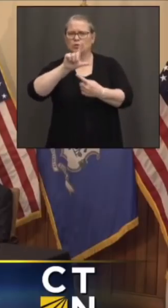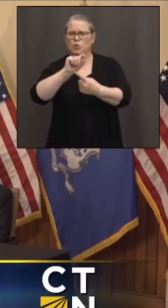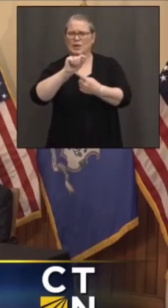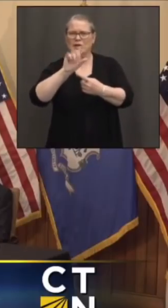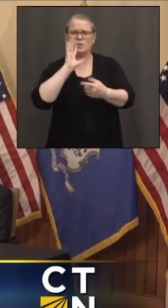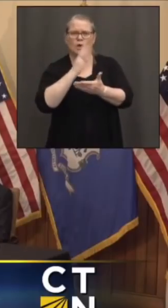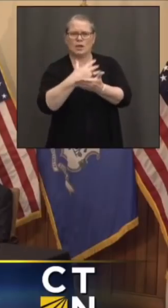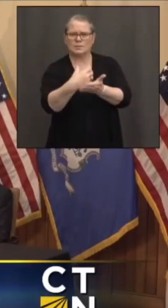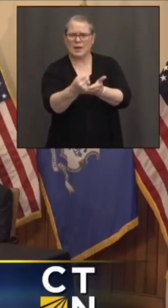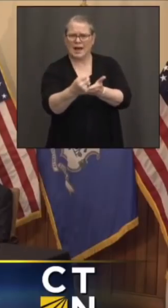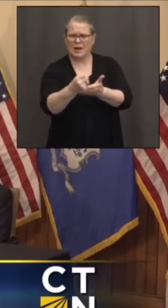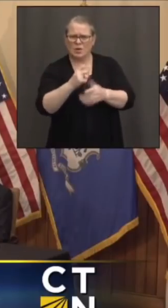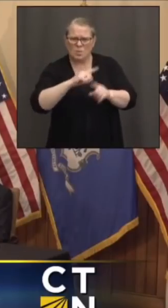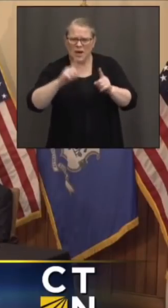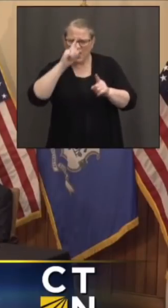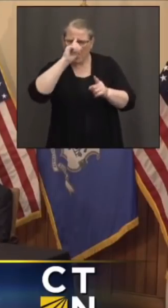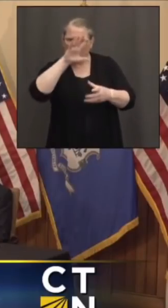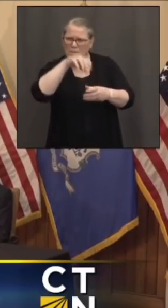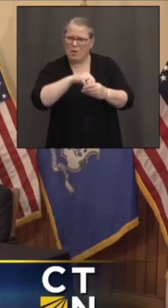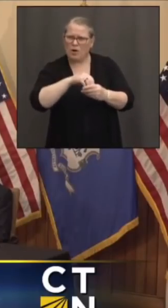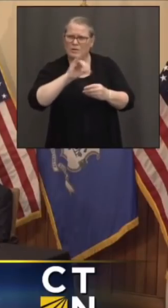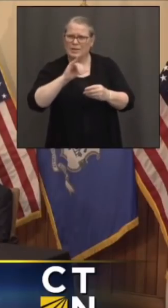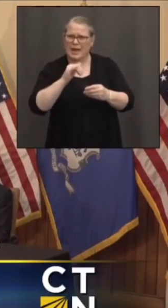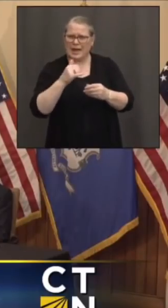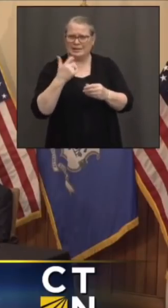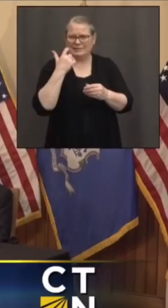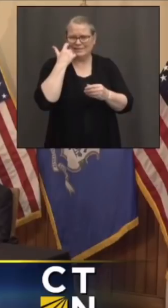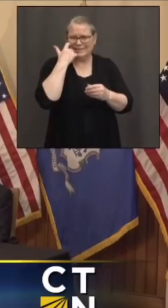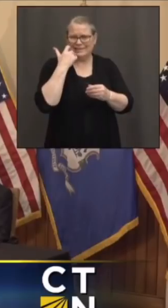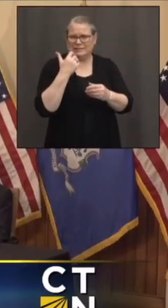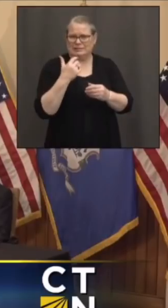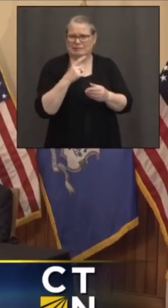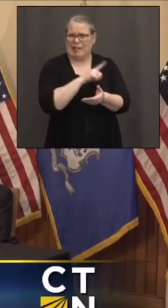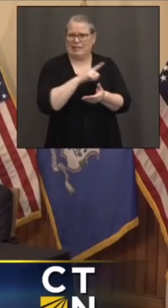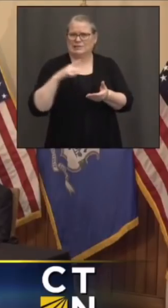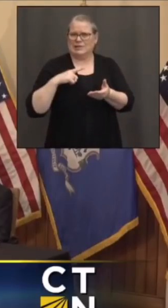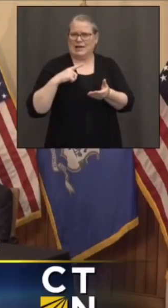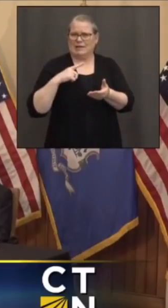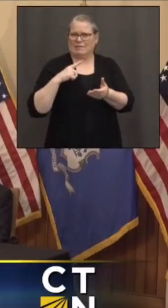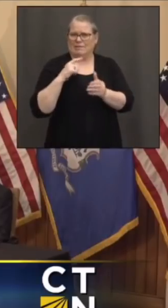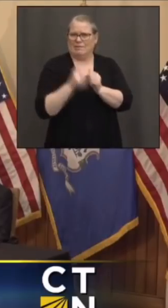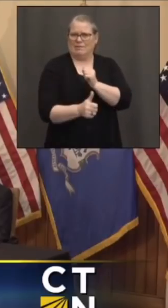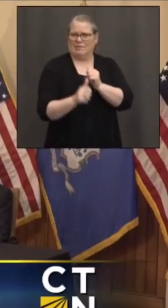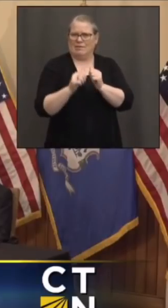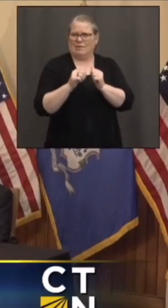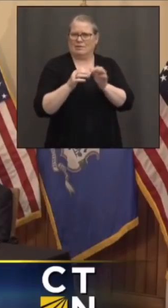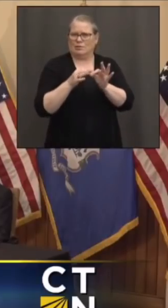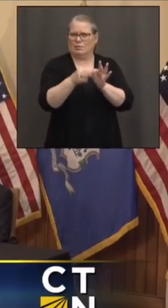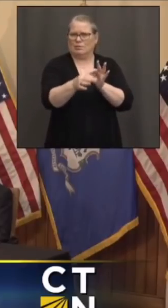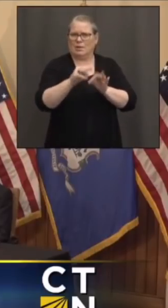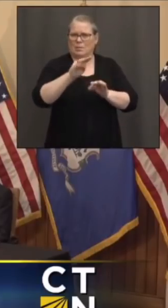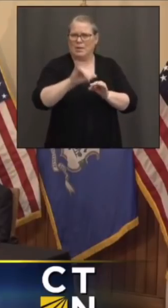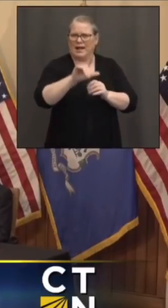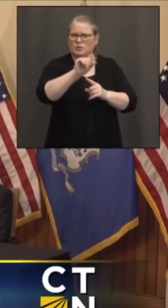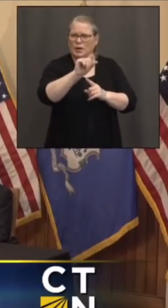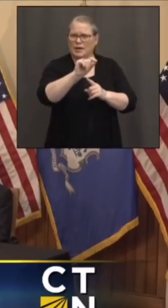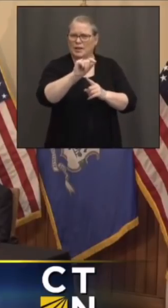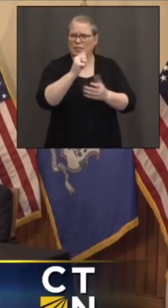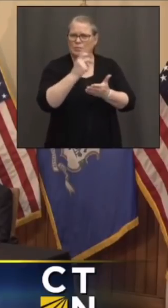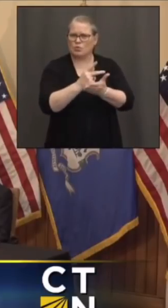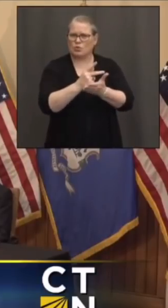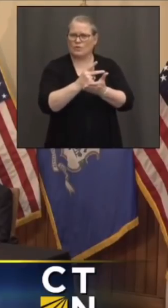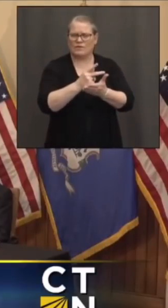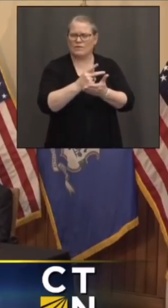of the legislative package that was approved going to May 20th. So what's the status of the